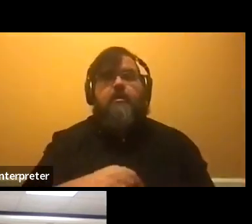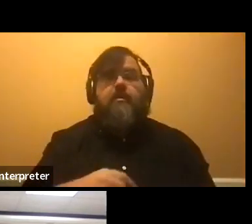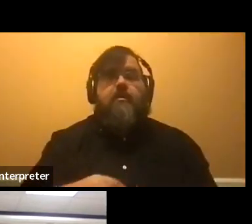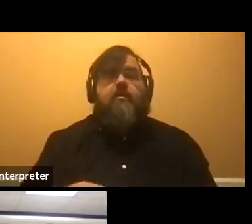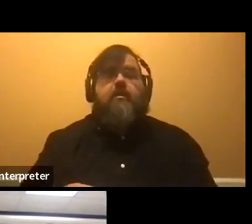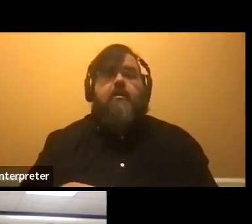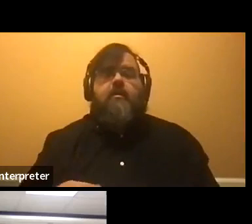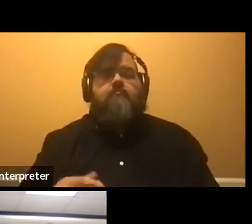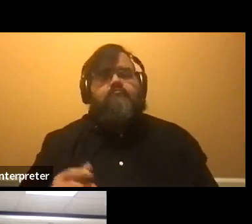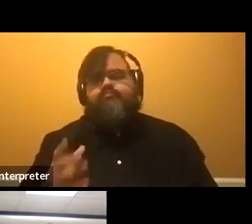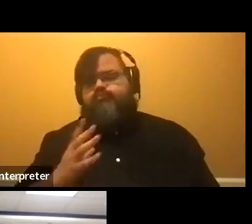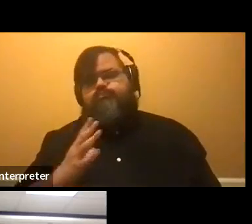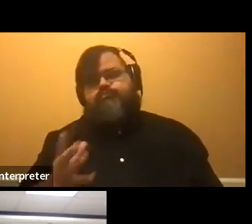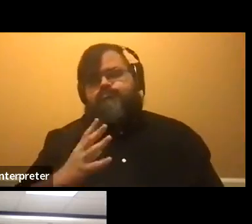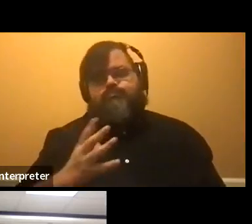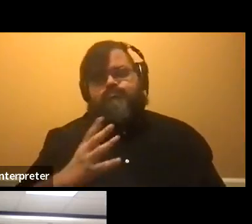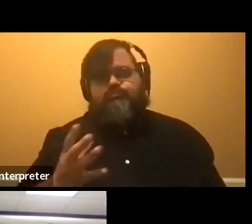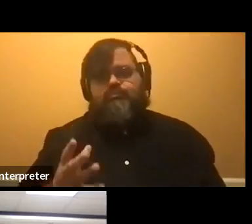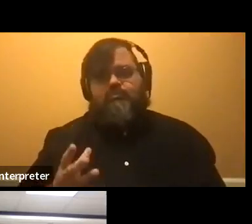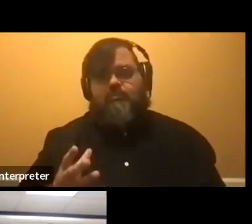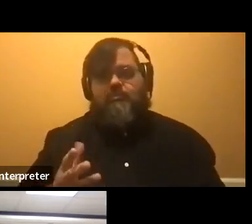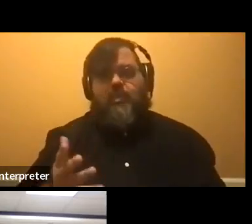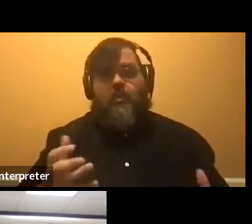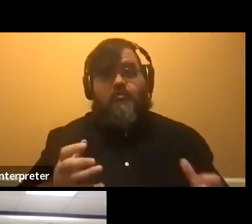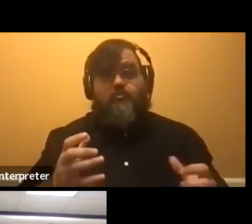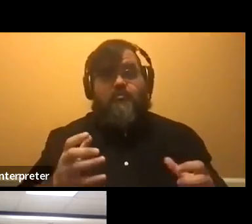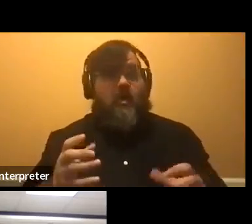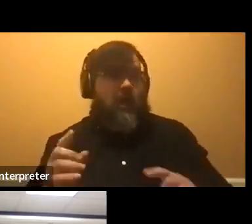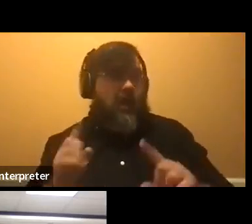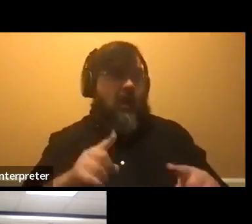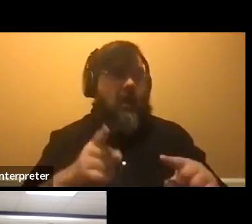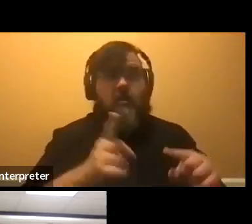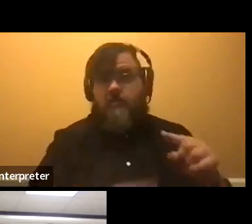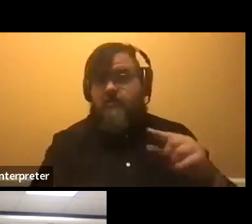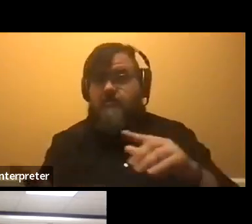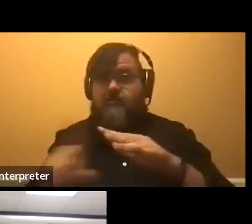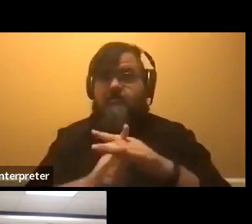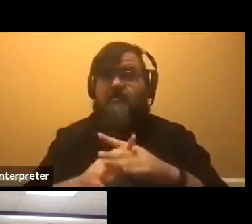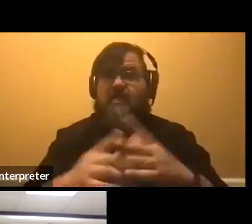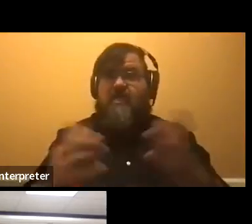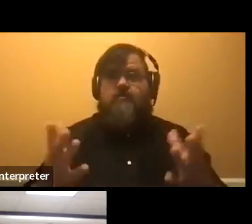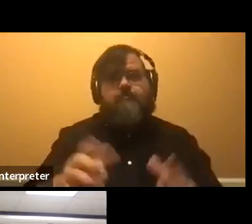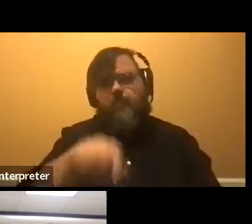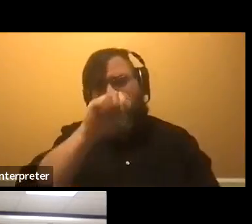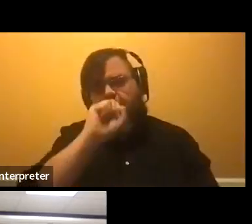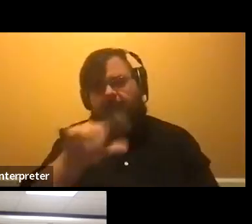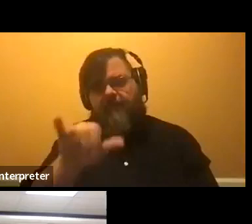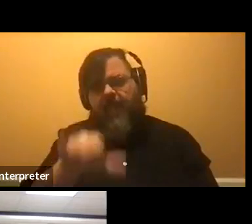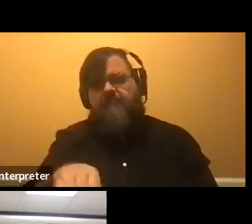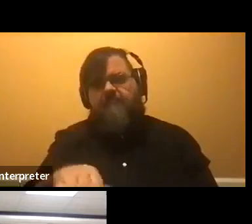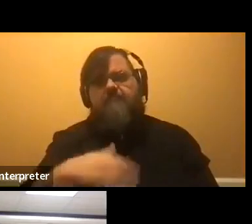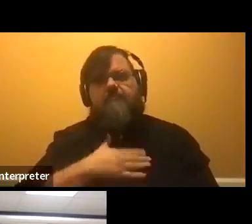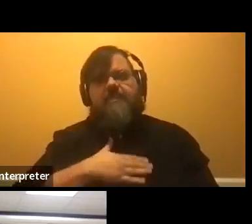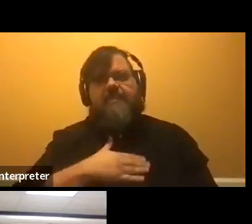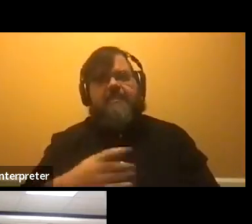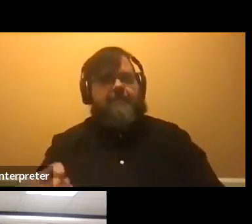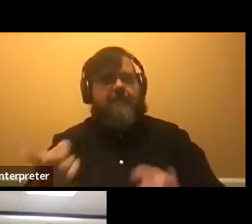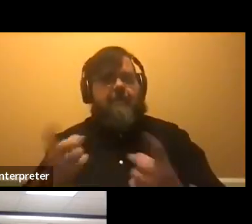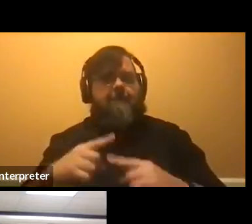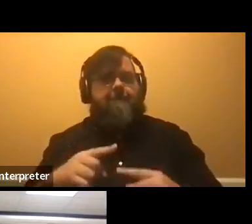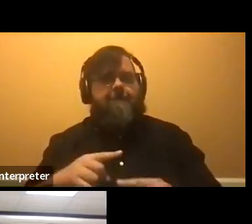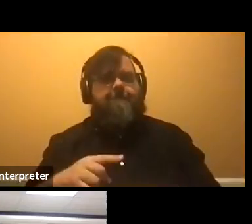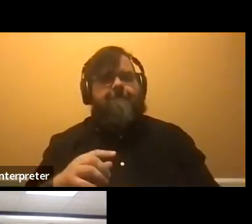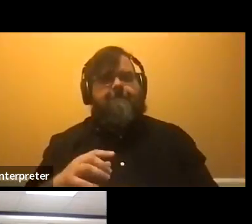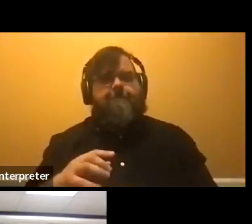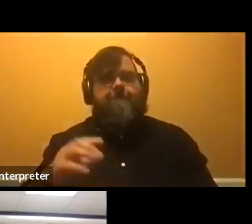something, and that got canceled. Um, and you want to just pop over to UofL and take a tour, we would love that. So definitely check us out on Cardinal Preview Day,